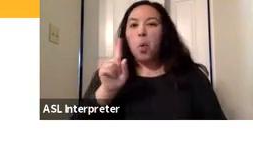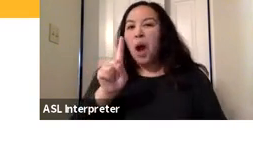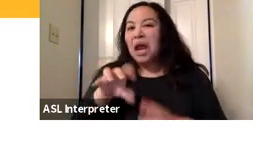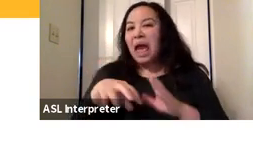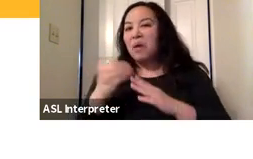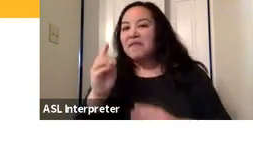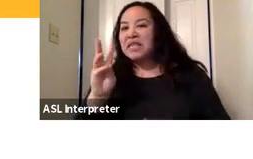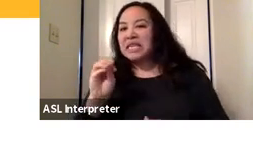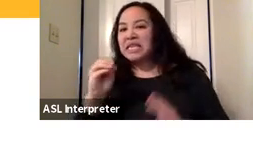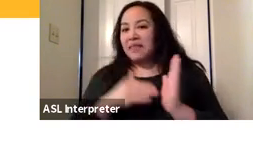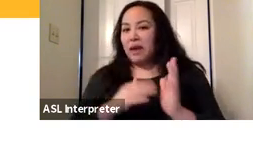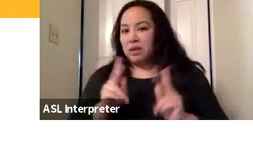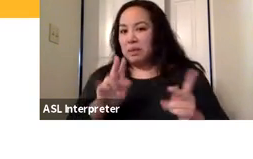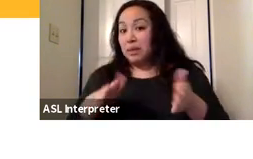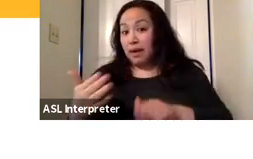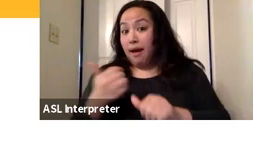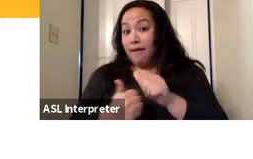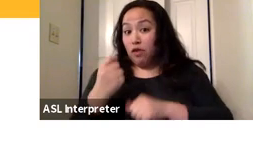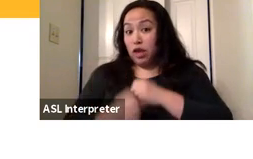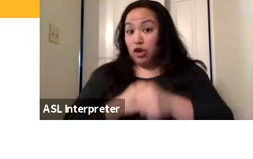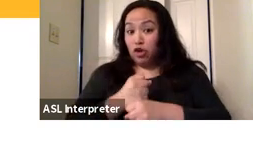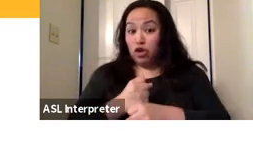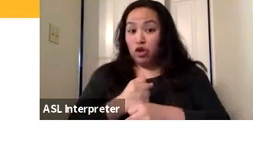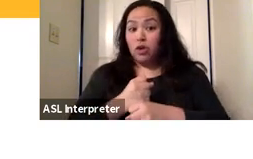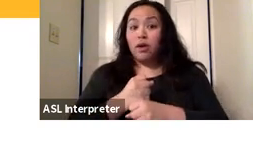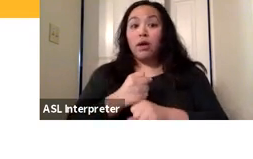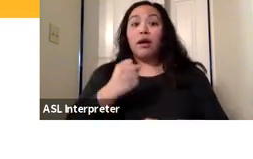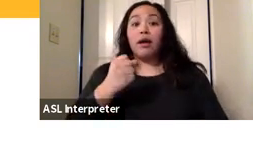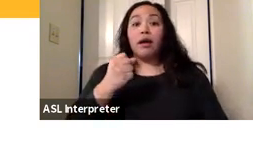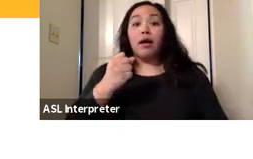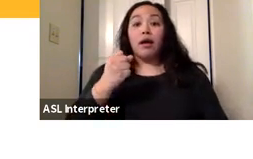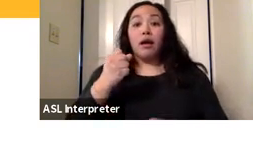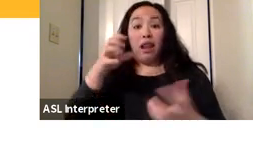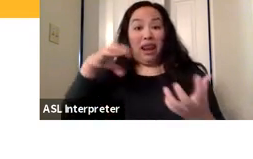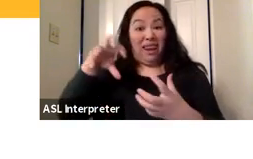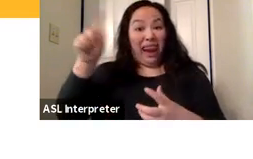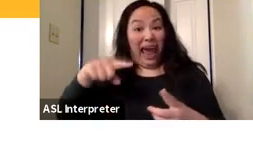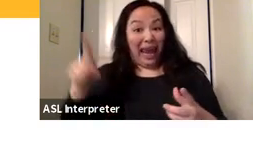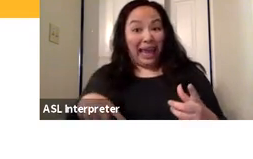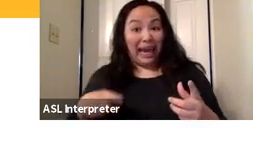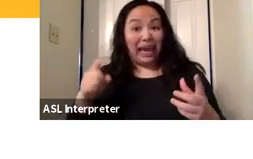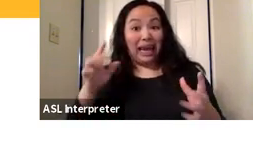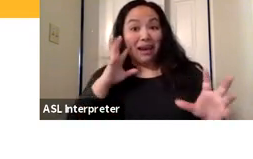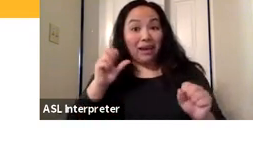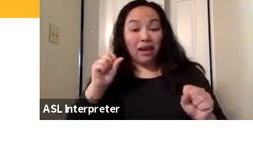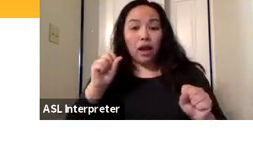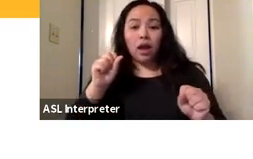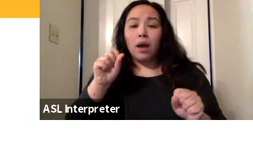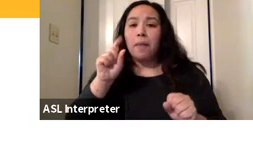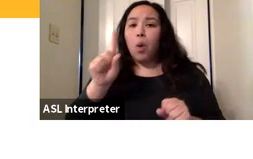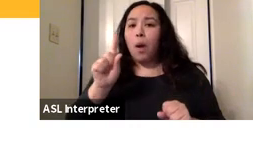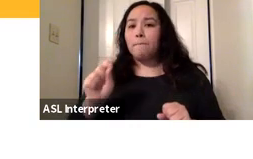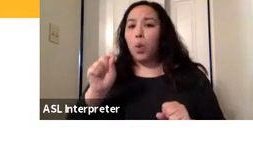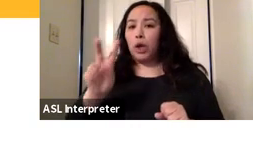year. And then getting struck by lightning is about, it's 1.2 per million